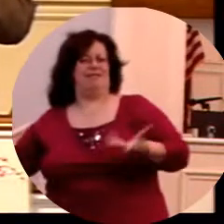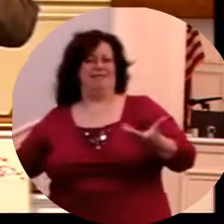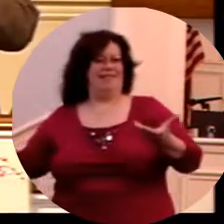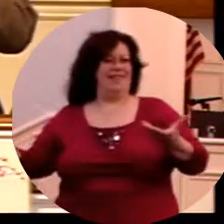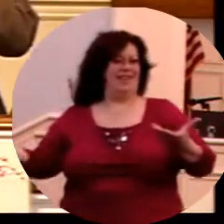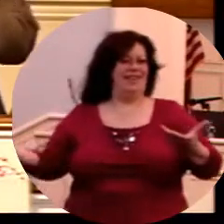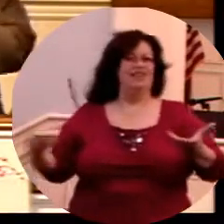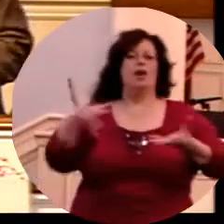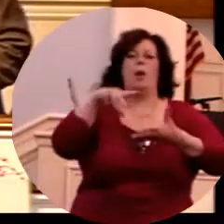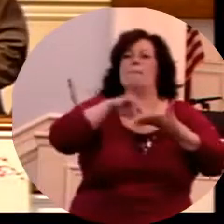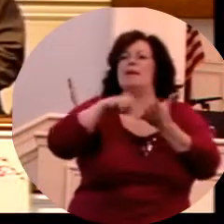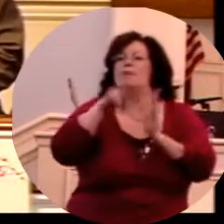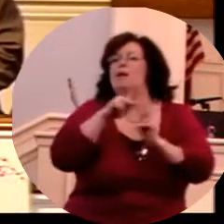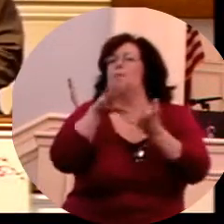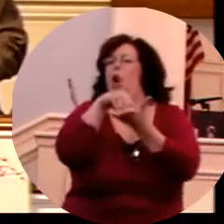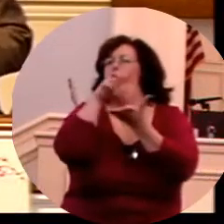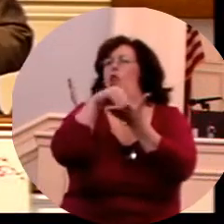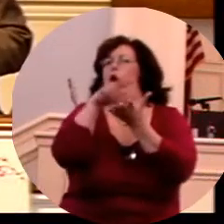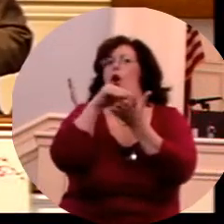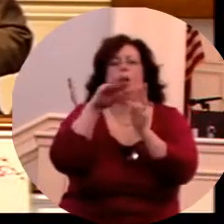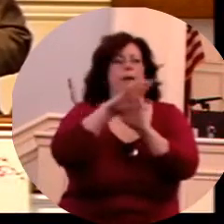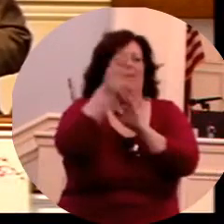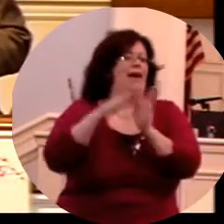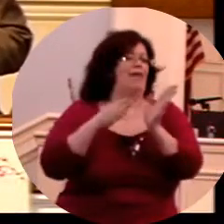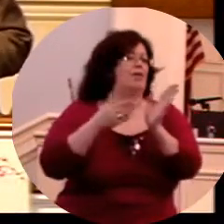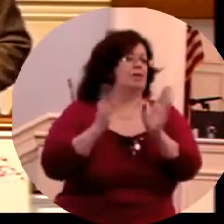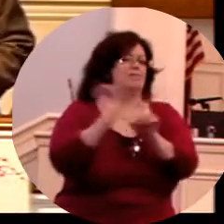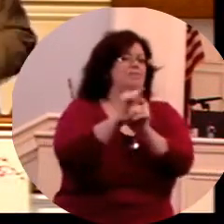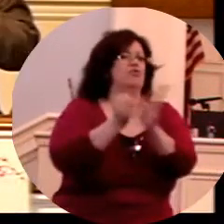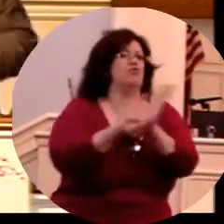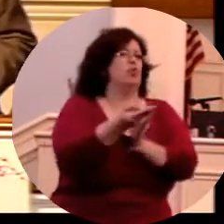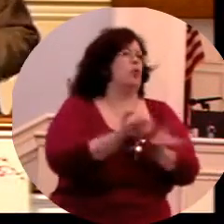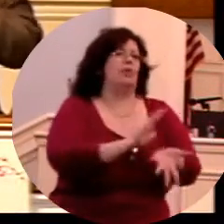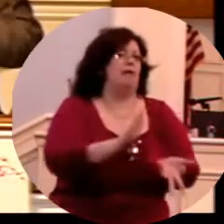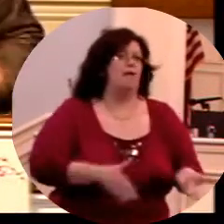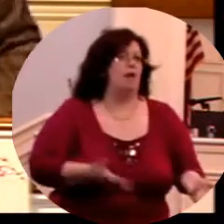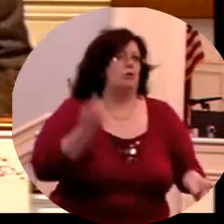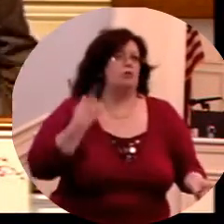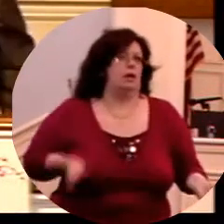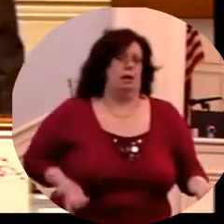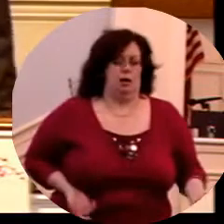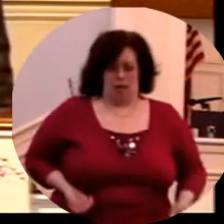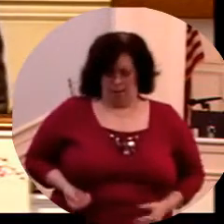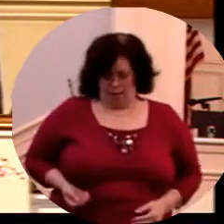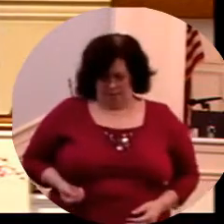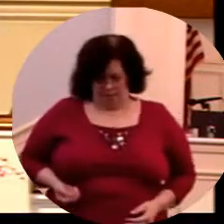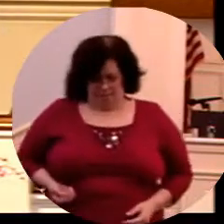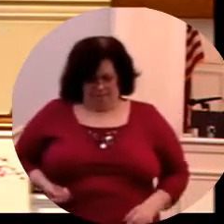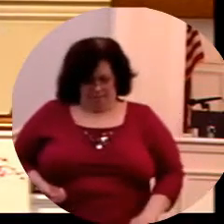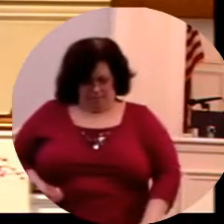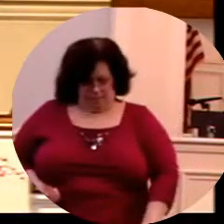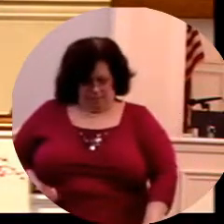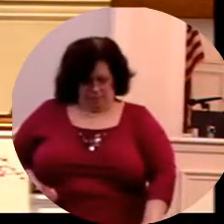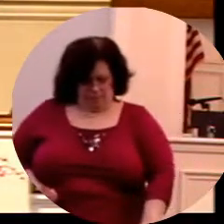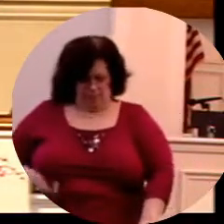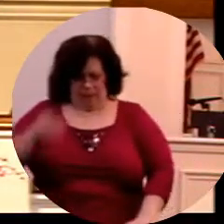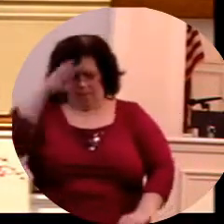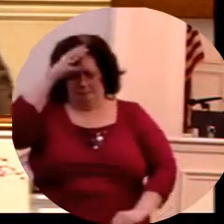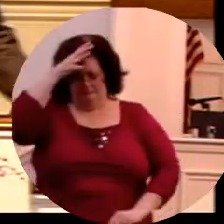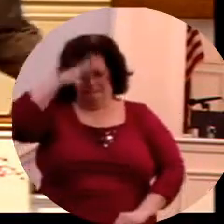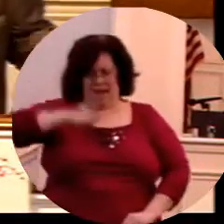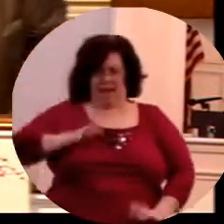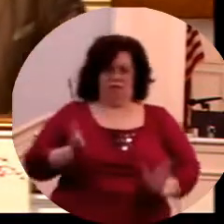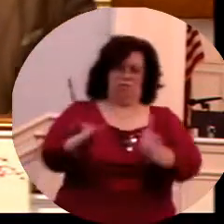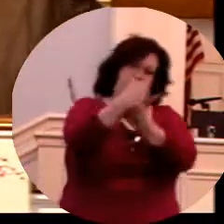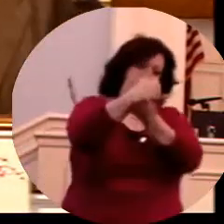Ever learning, never able to come to the knowledge of the truth. Now, as Jannes and Jambes were stood Moses, so do these also resist the truth. Men of